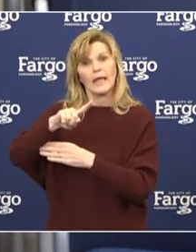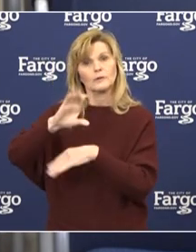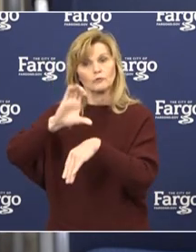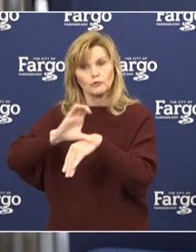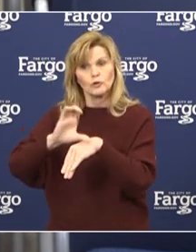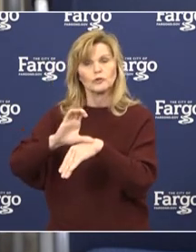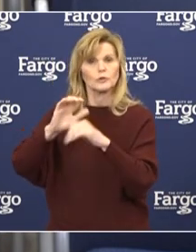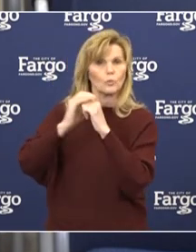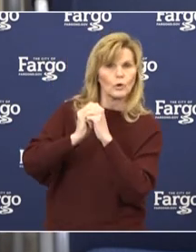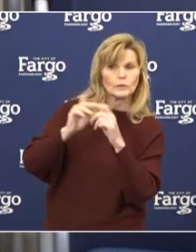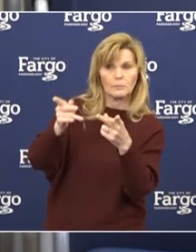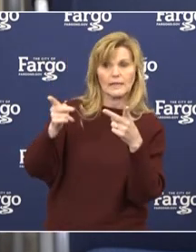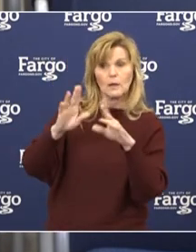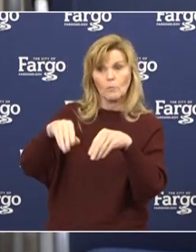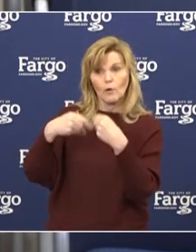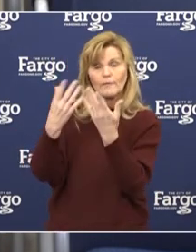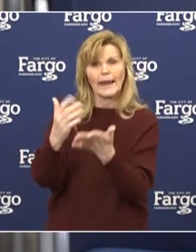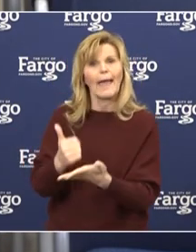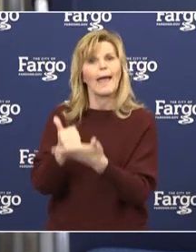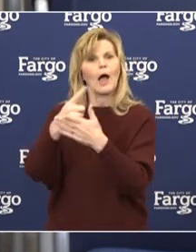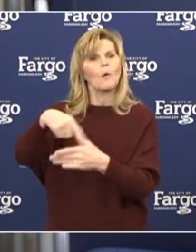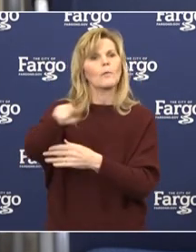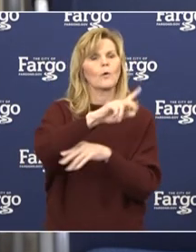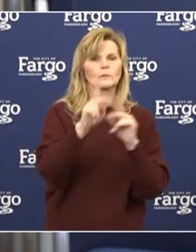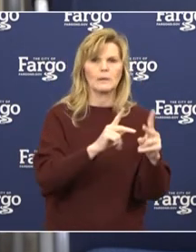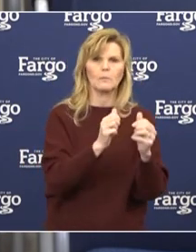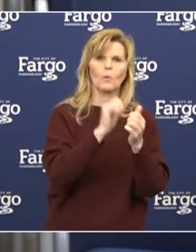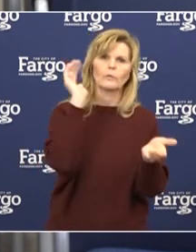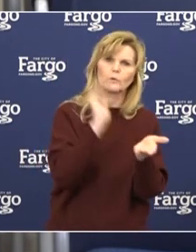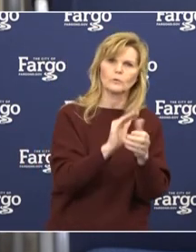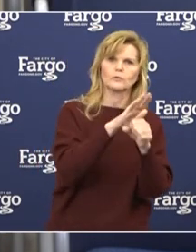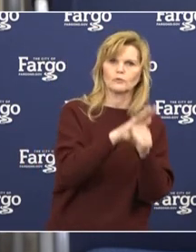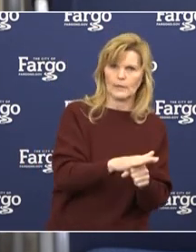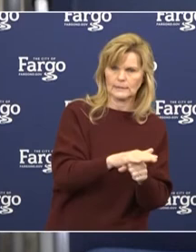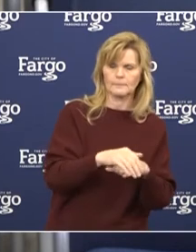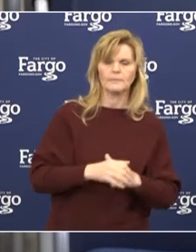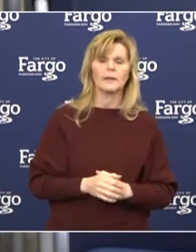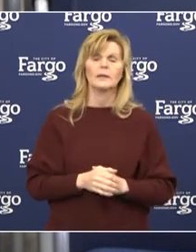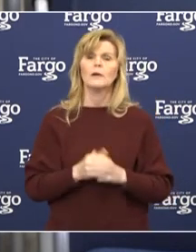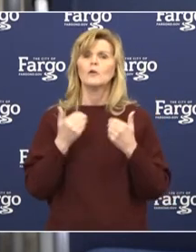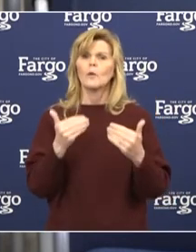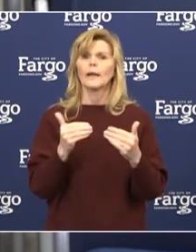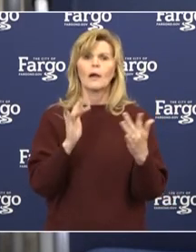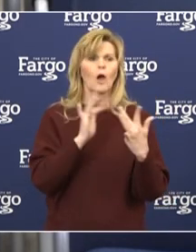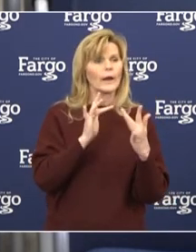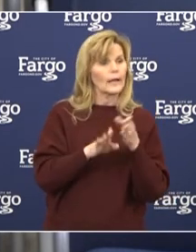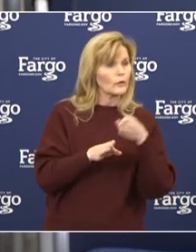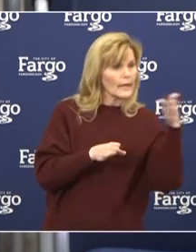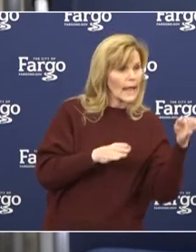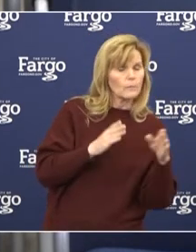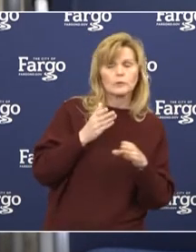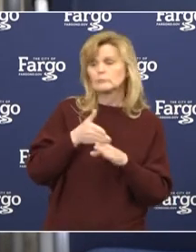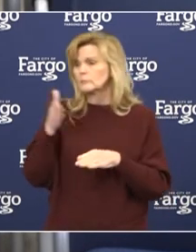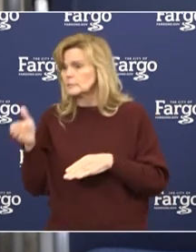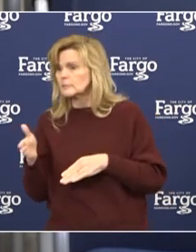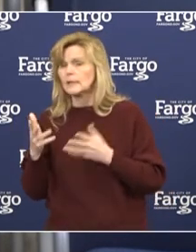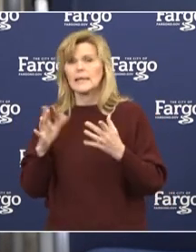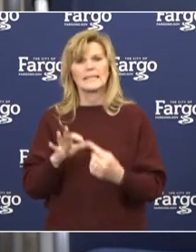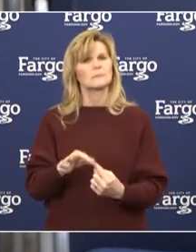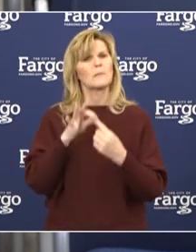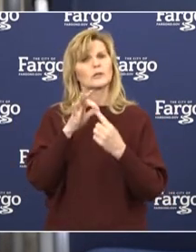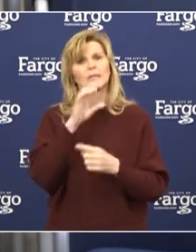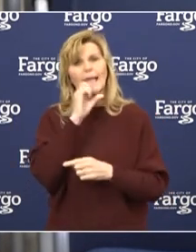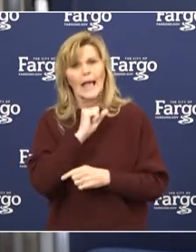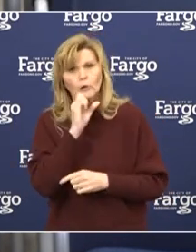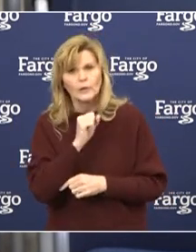get through this time of great stress and uncertainty. Reach out to neighbors and faith community members, especially the elderly or